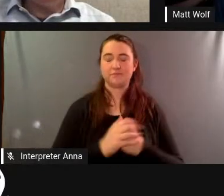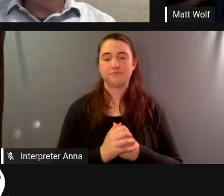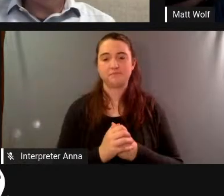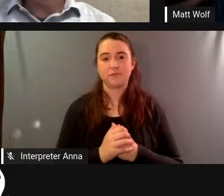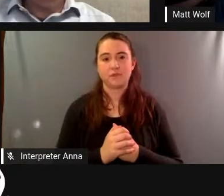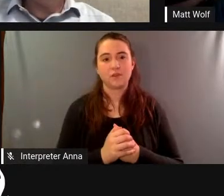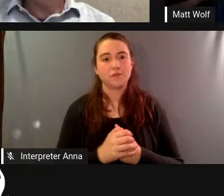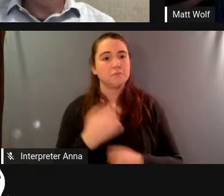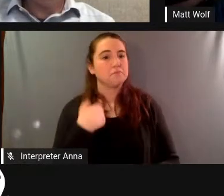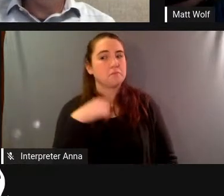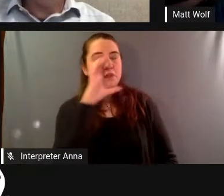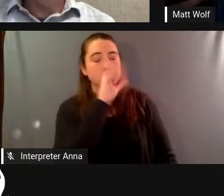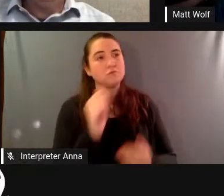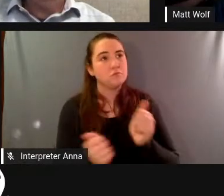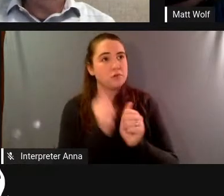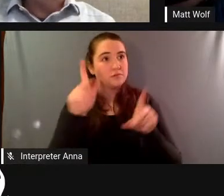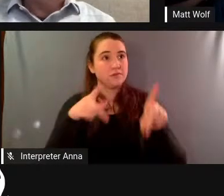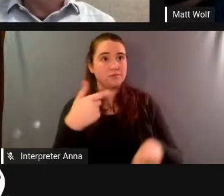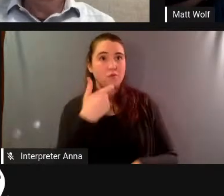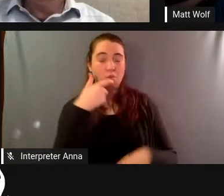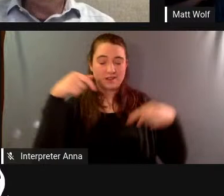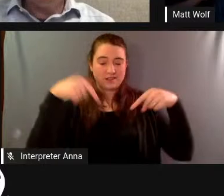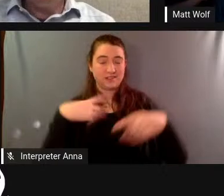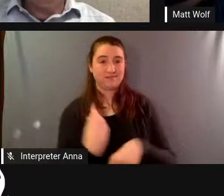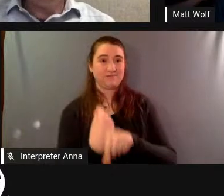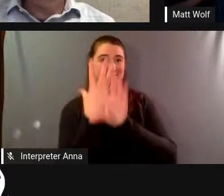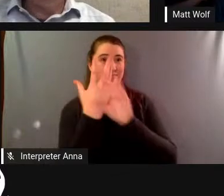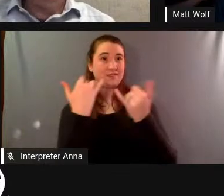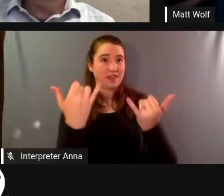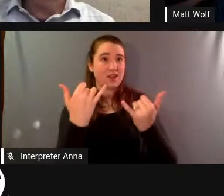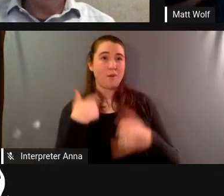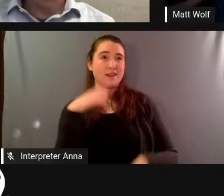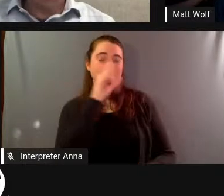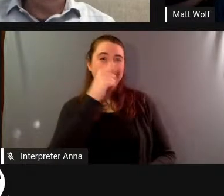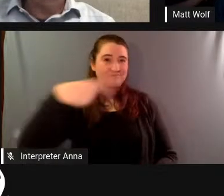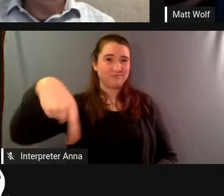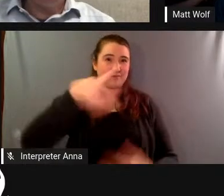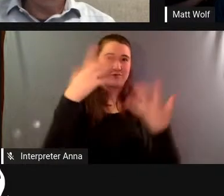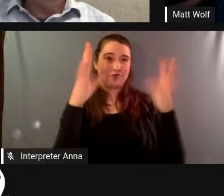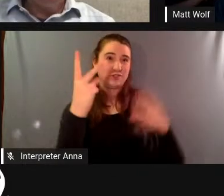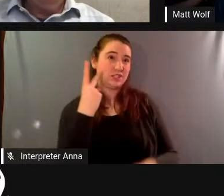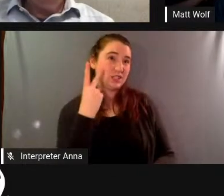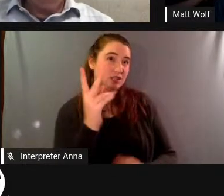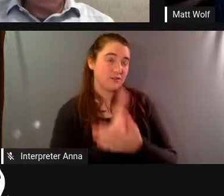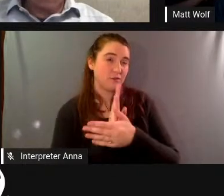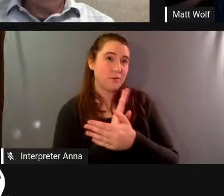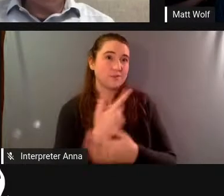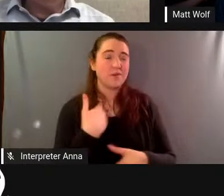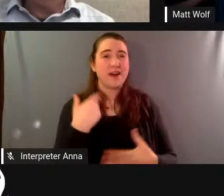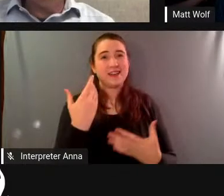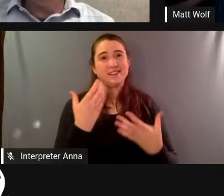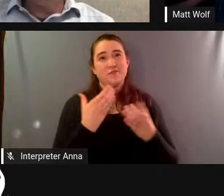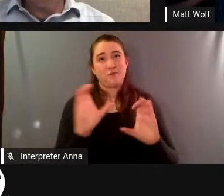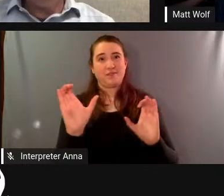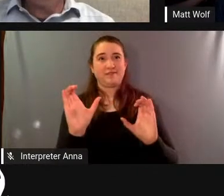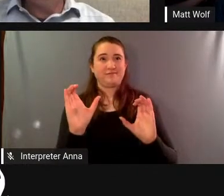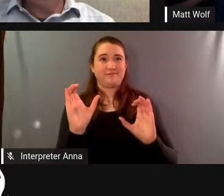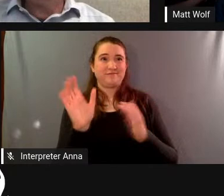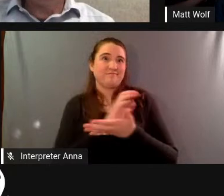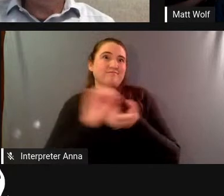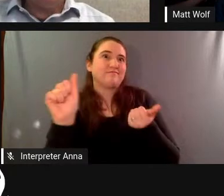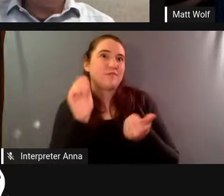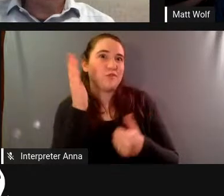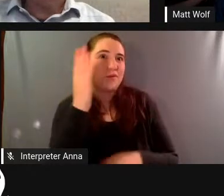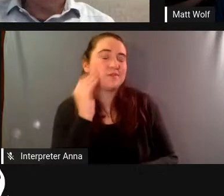people watching this have have seen the film so i i don't really want to do a spoiler but you have one of the sort of the great